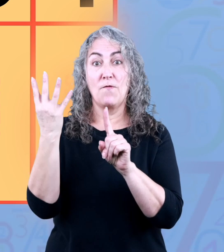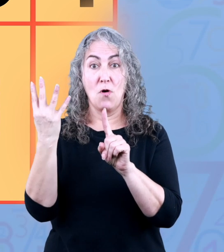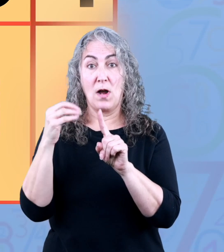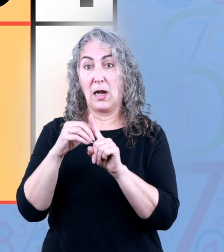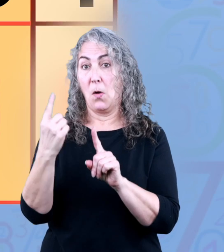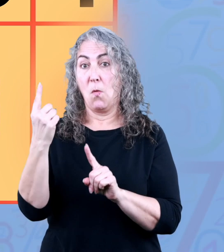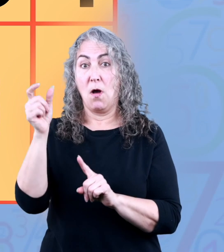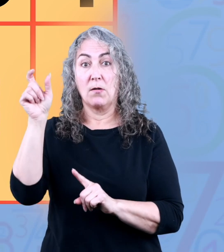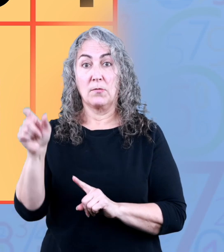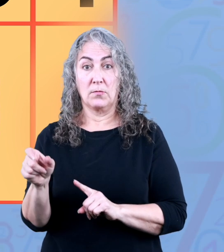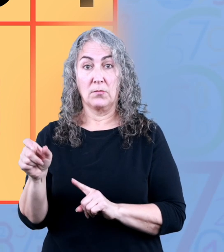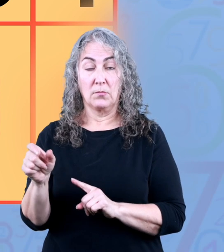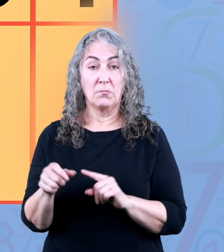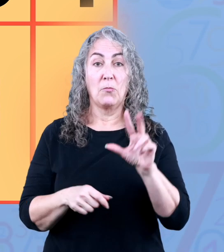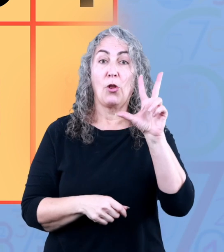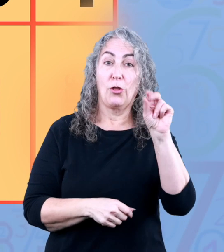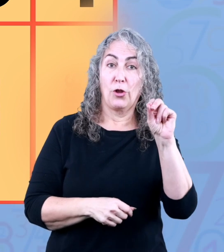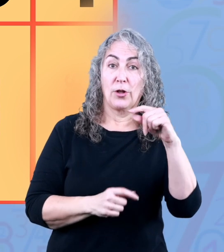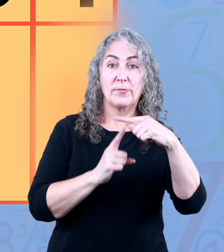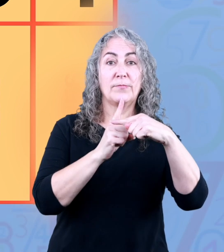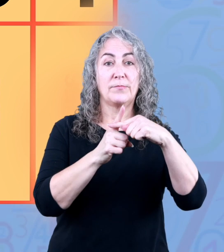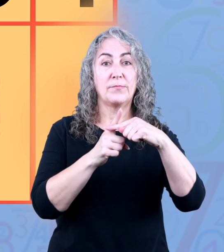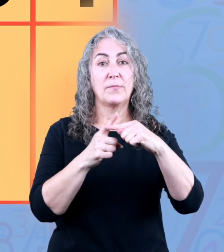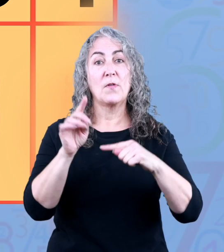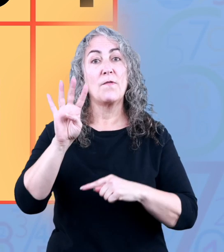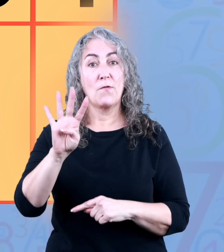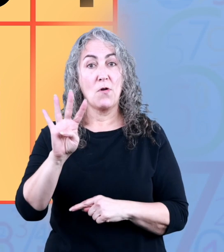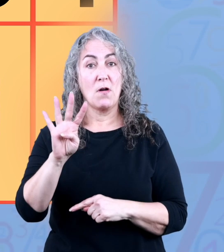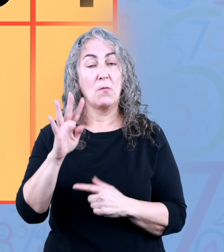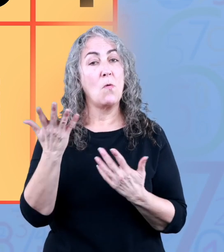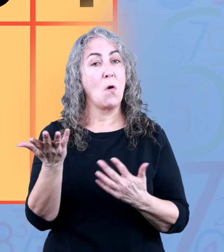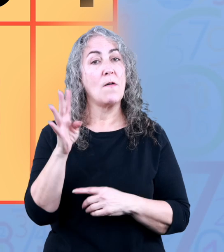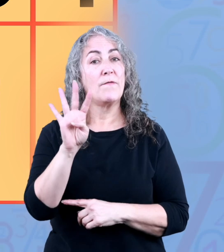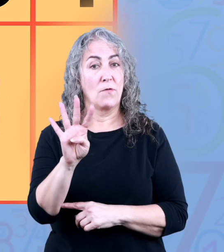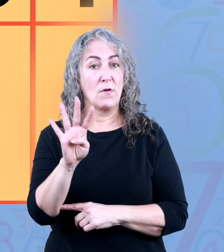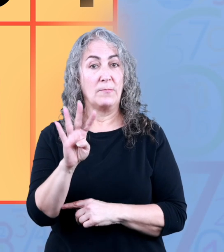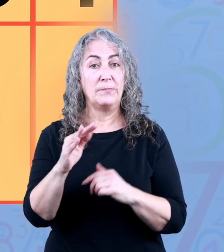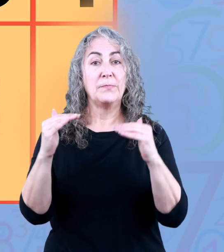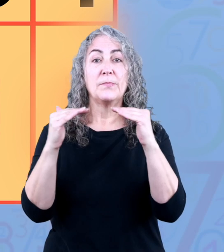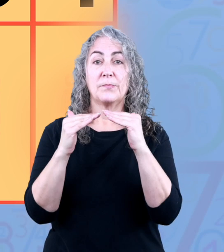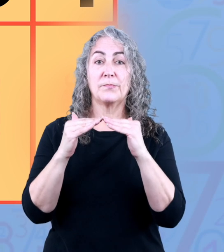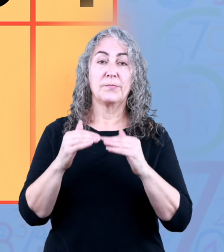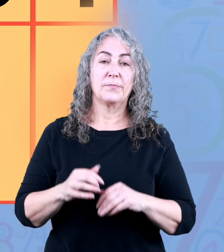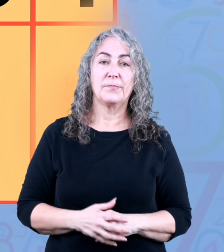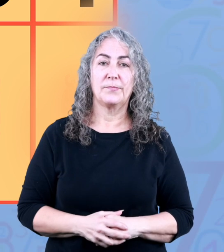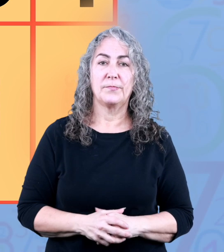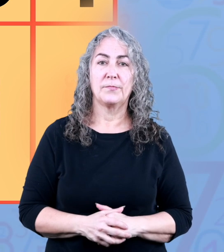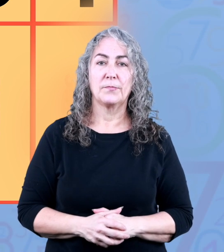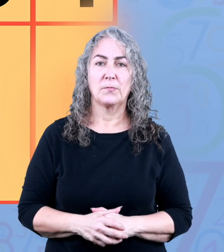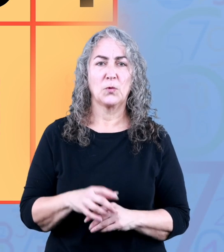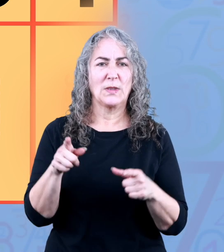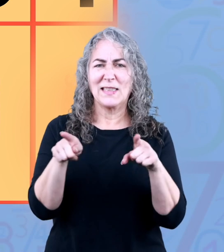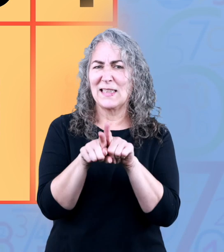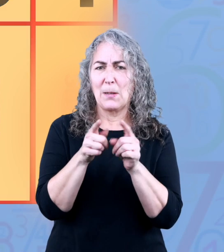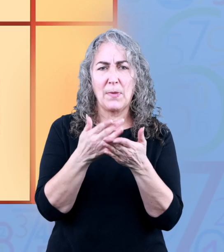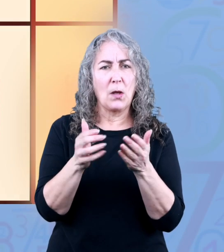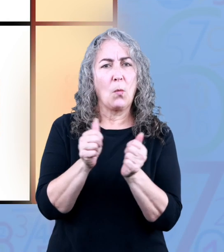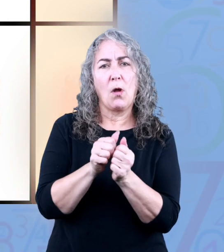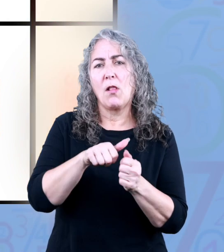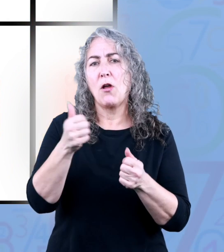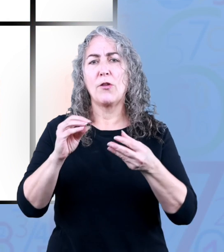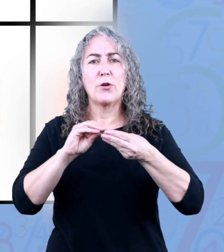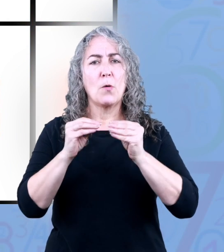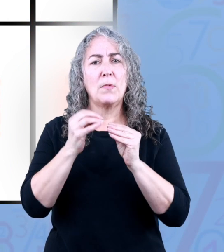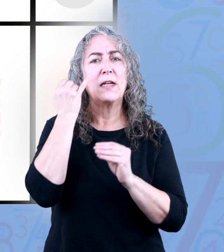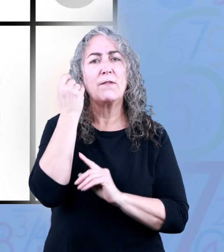the four in the ones column represents four ones or four we do the same thing if the